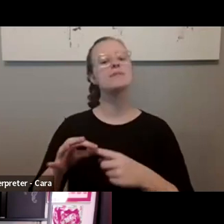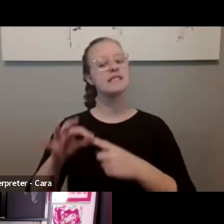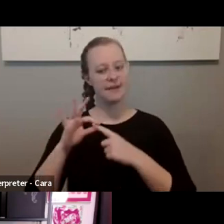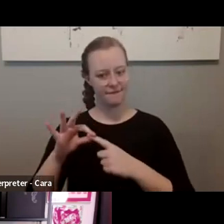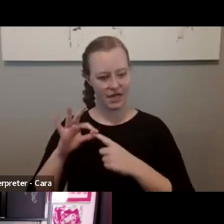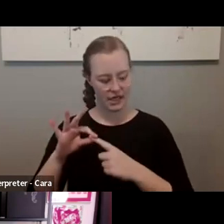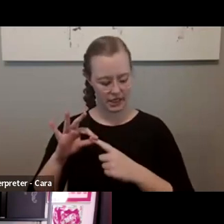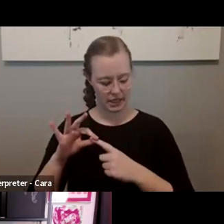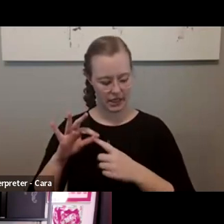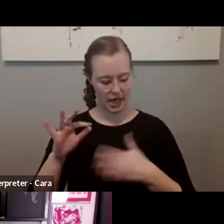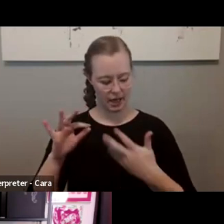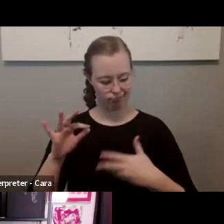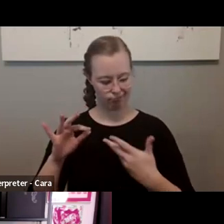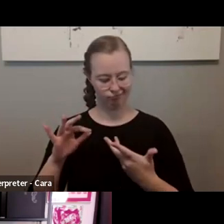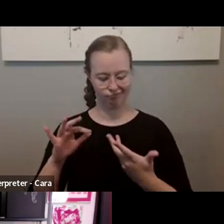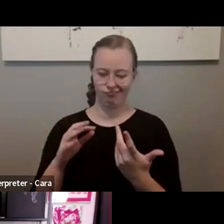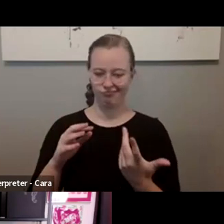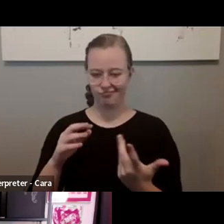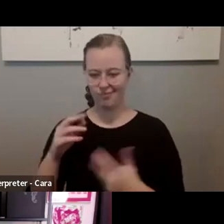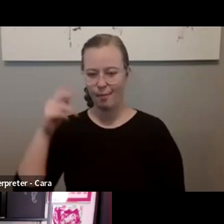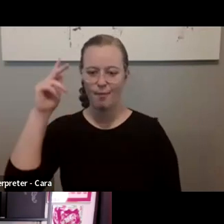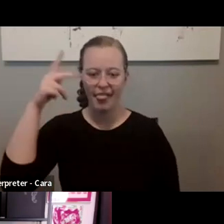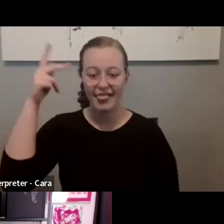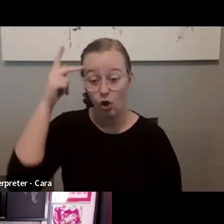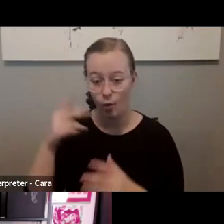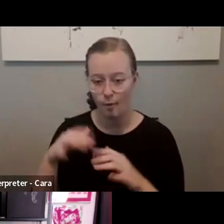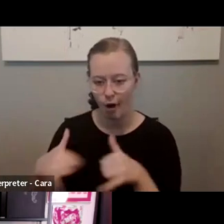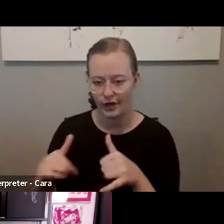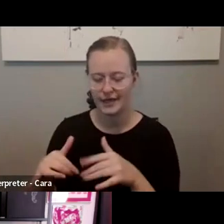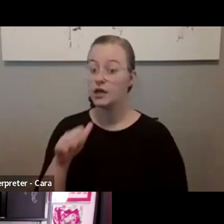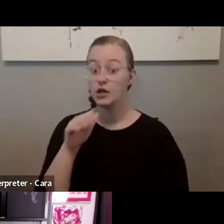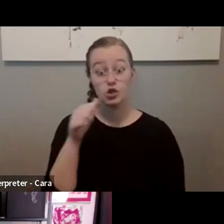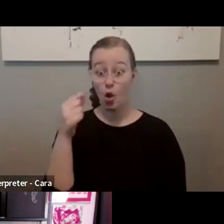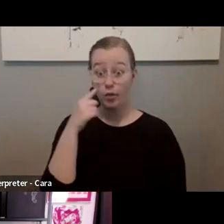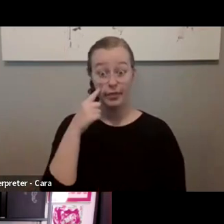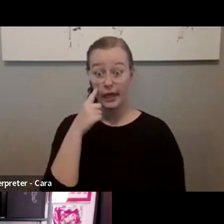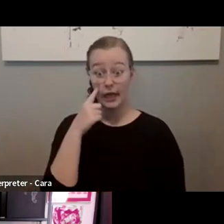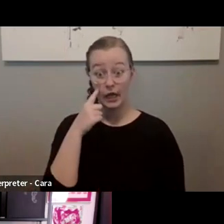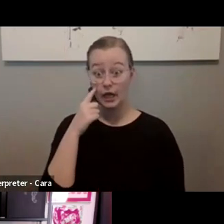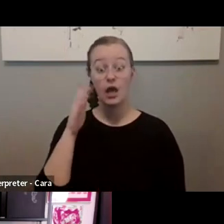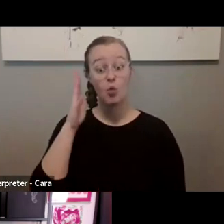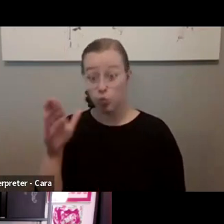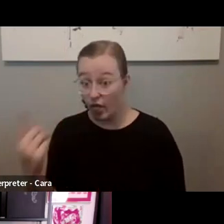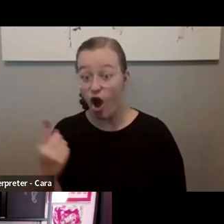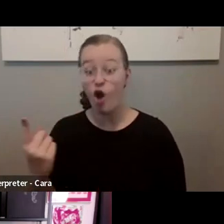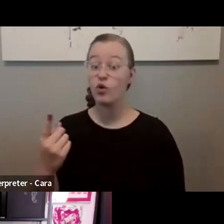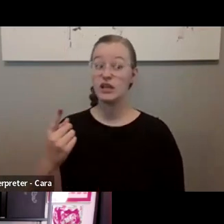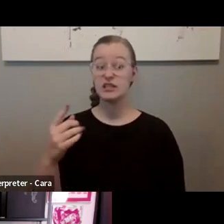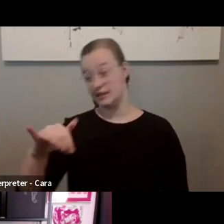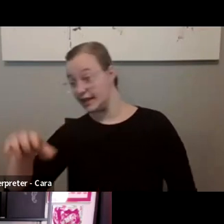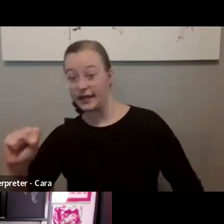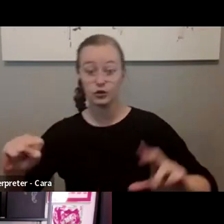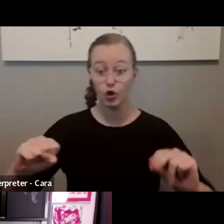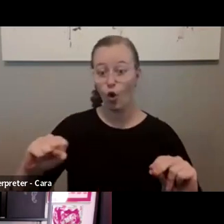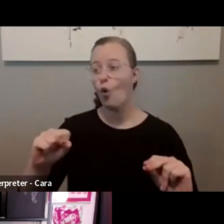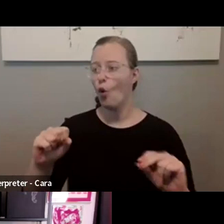political party. You know, don't go in thinking that that can you know, you can read their minds and you know